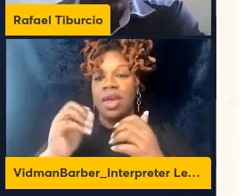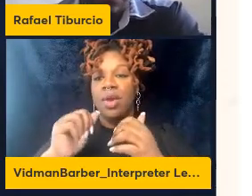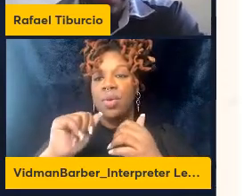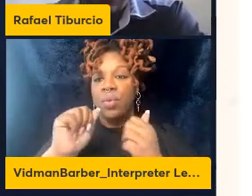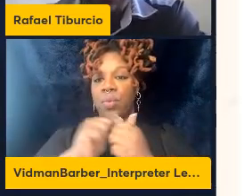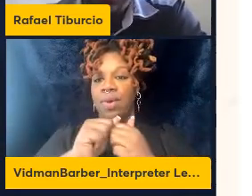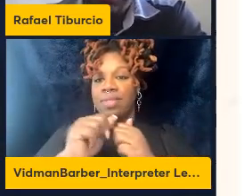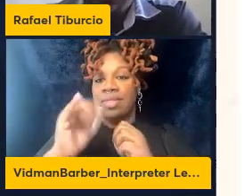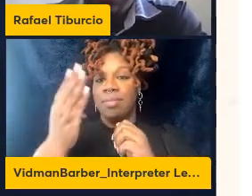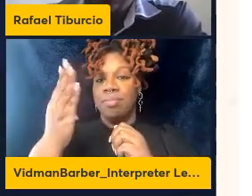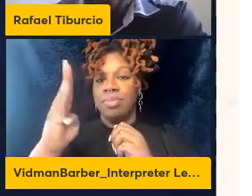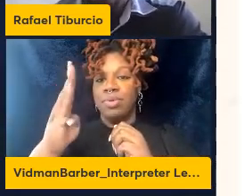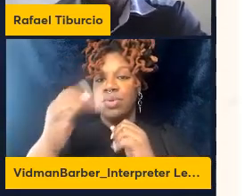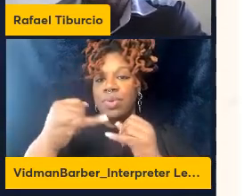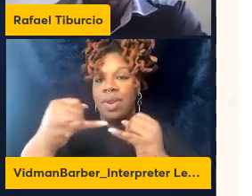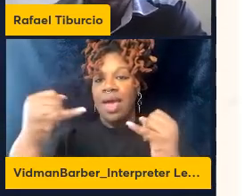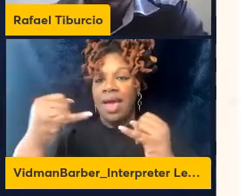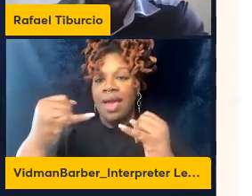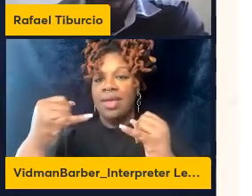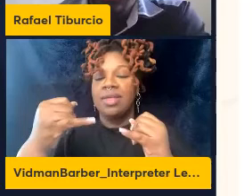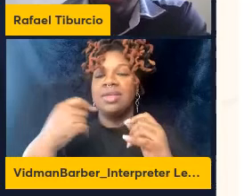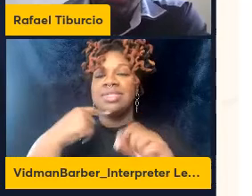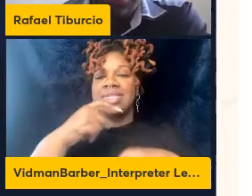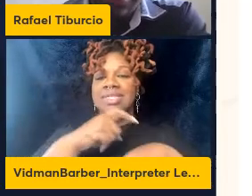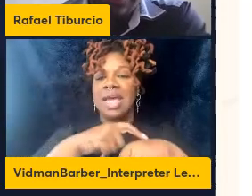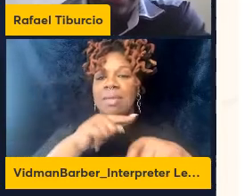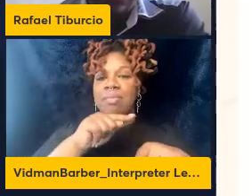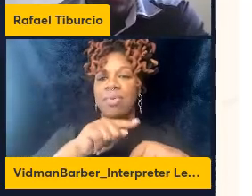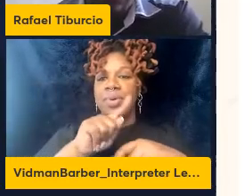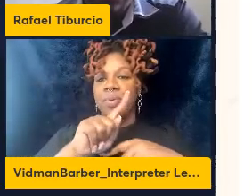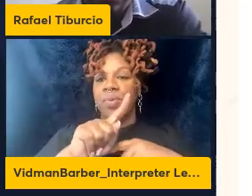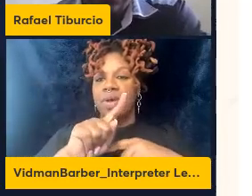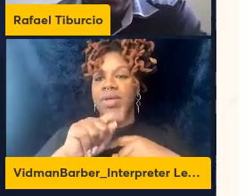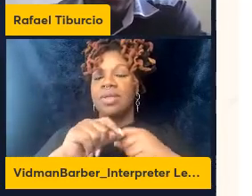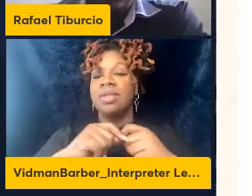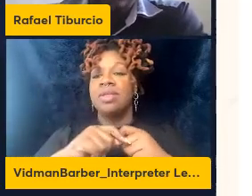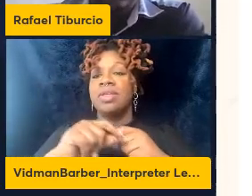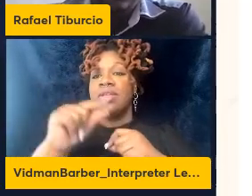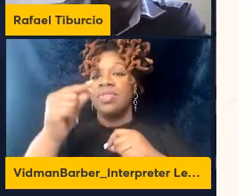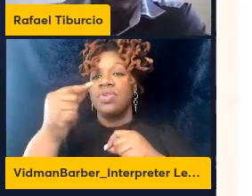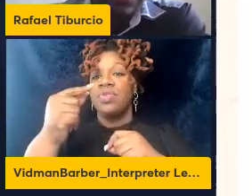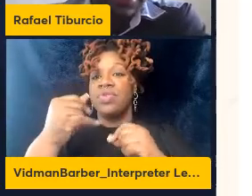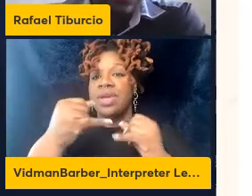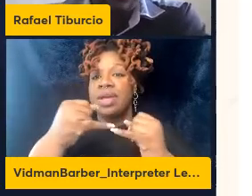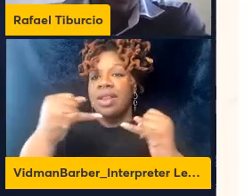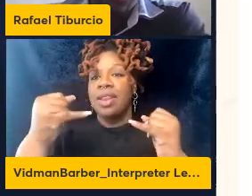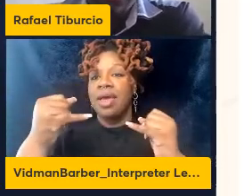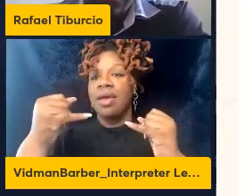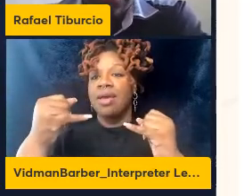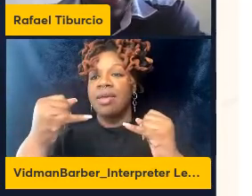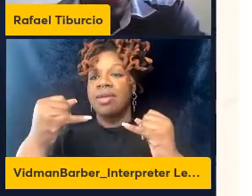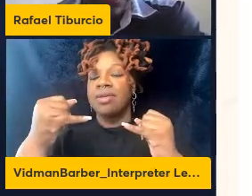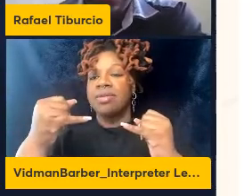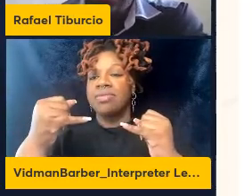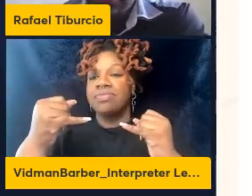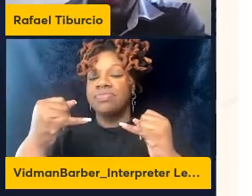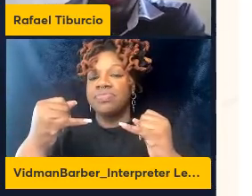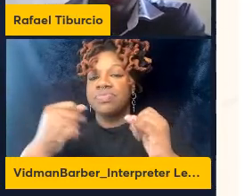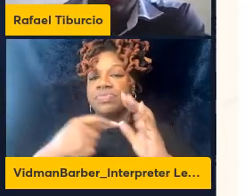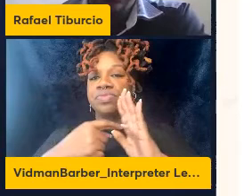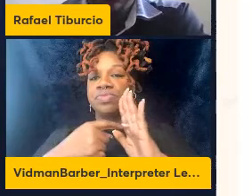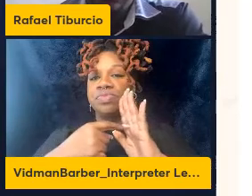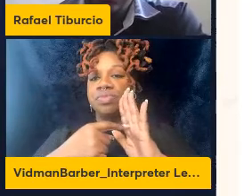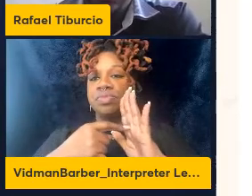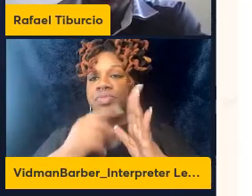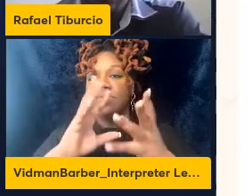represented by these greenish lines and what we can see for here is that the total frequency of CDT cells